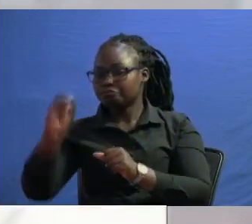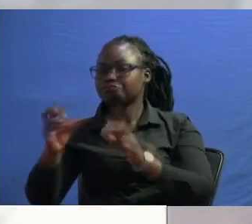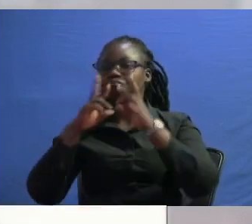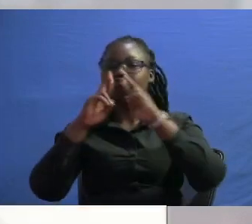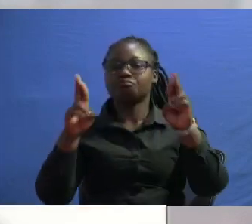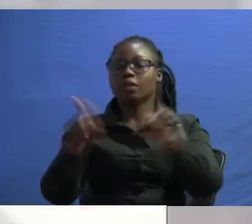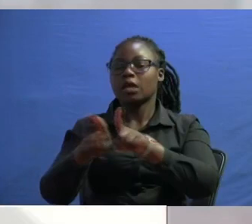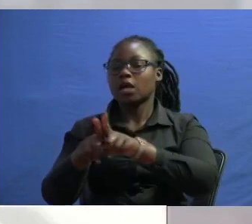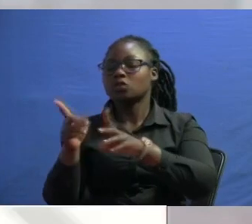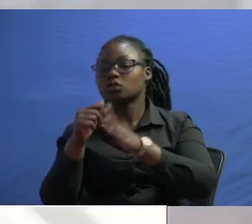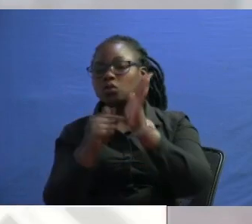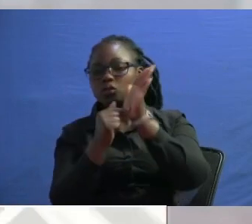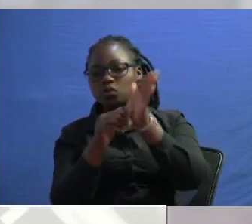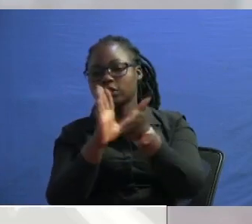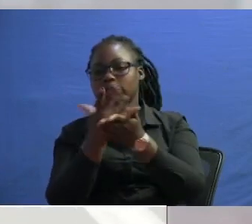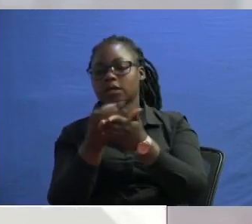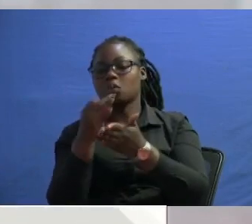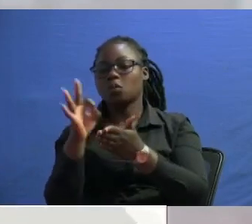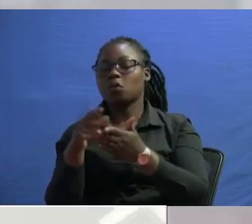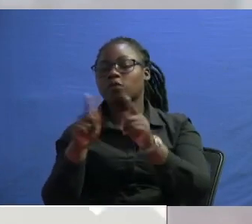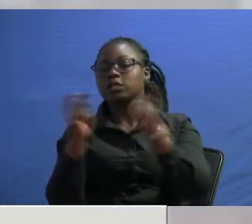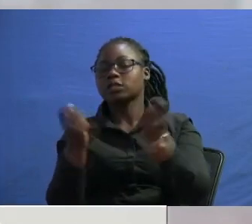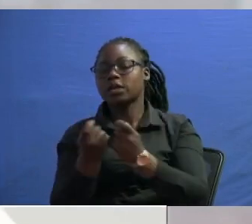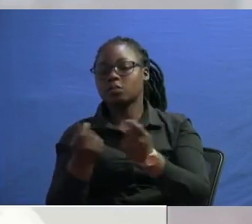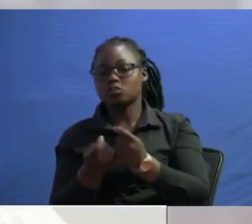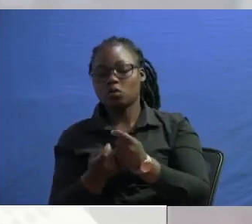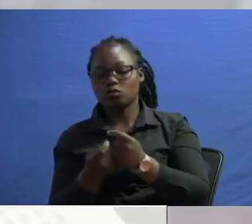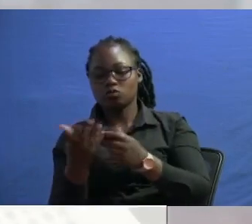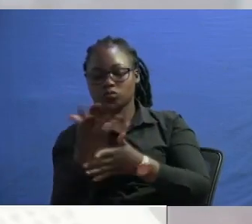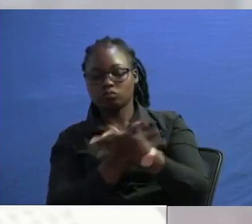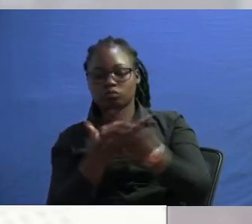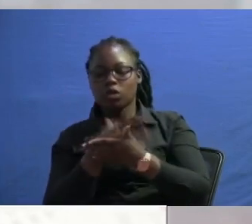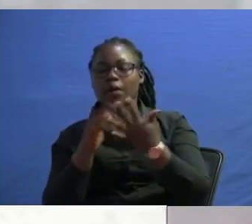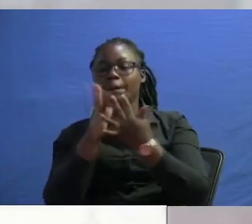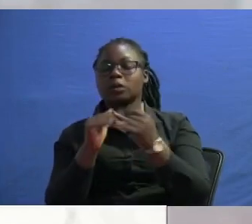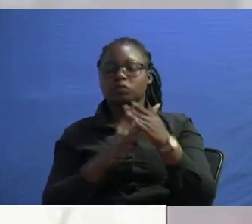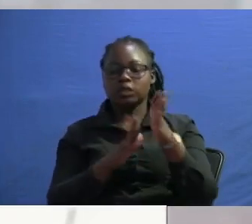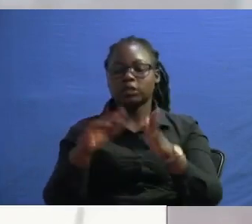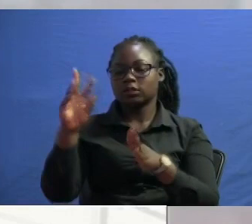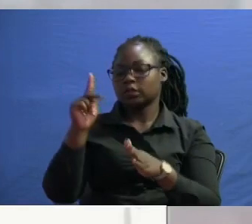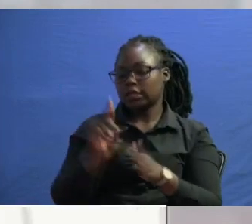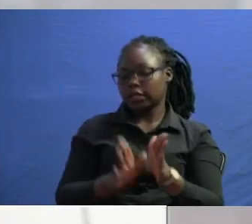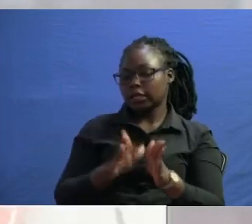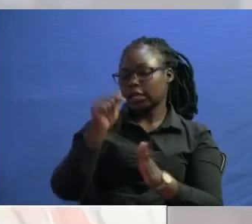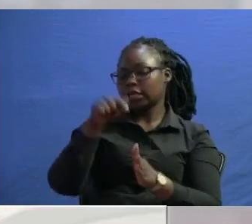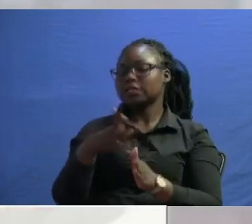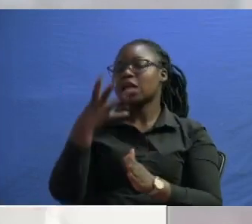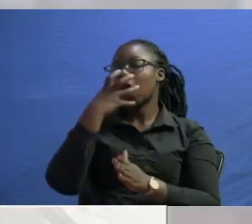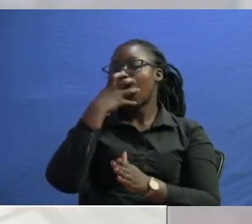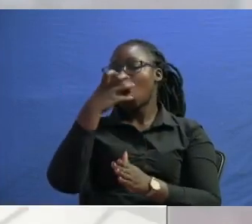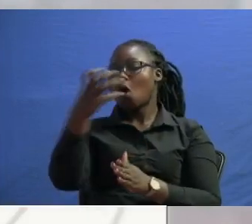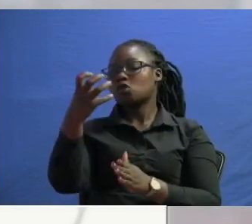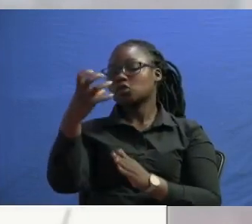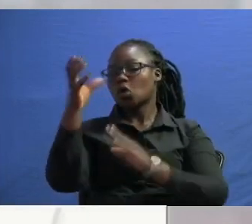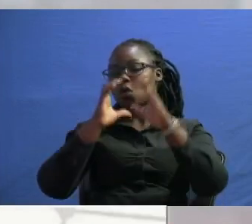some sort of evoked some kind of reaction from leaders kenyans and of course this is a very hot uh